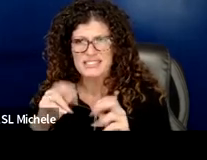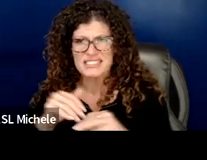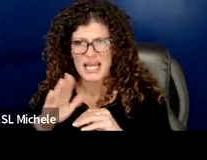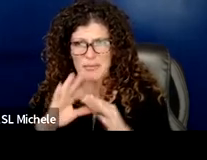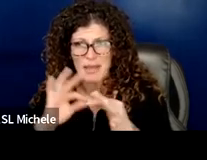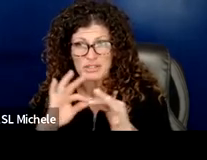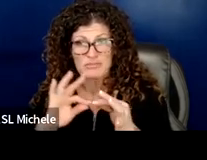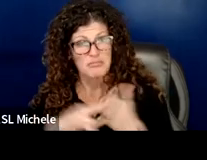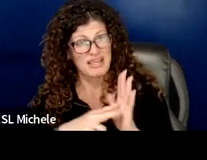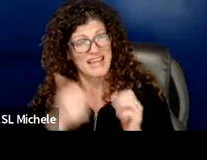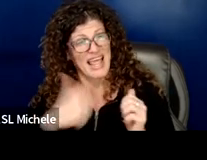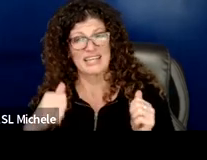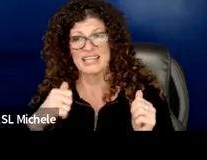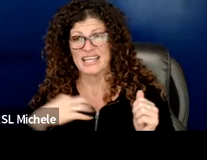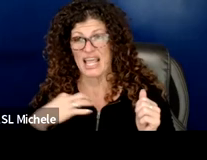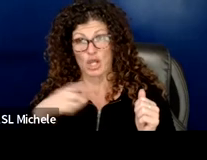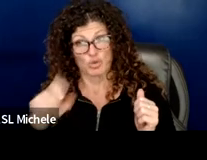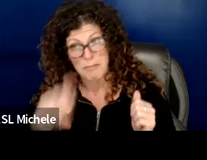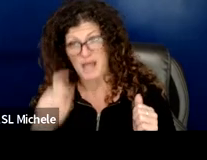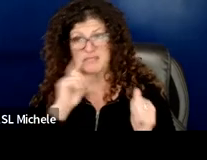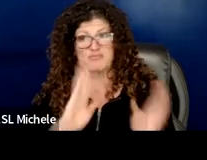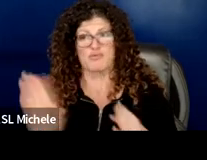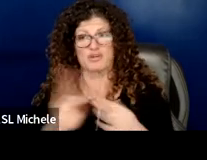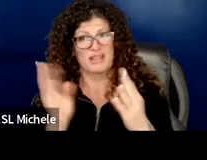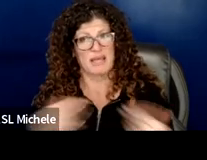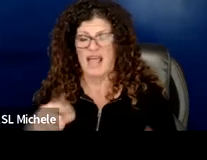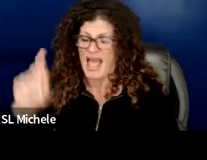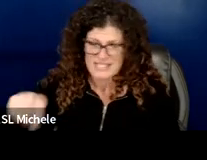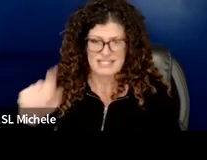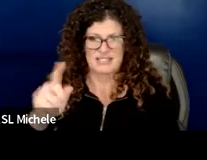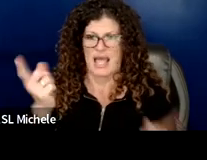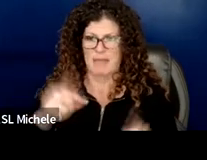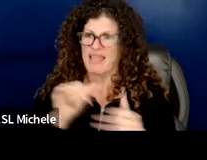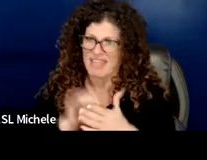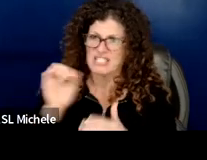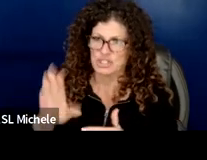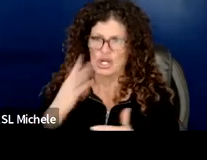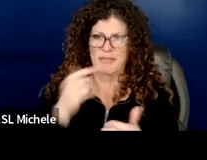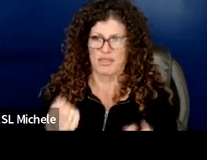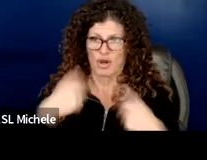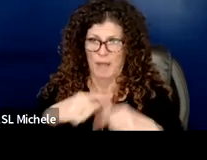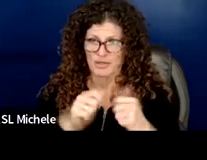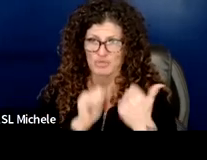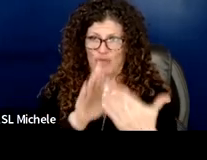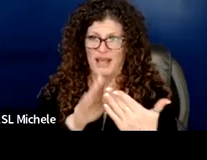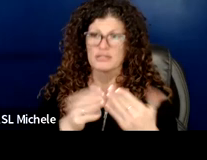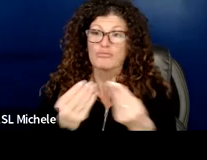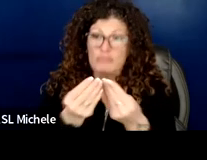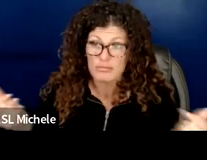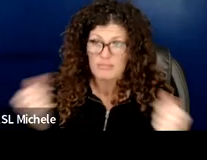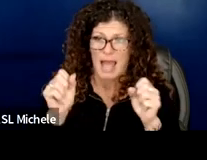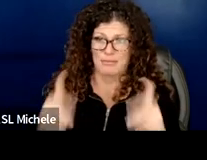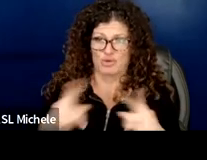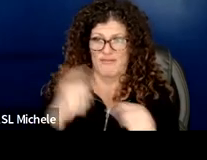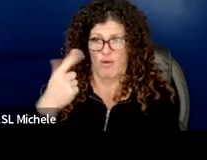candidate that comes in you must be prepared to eliminate it it needs to occur that is the job you're coming into to get rid of the opportunity achievement gap